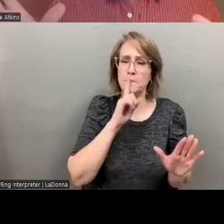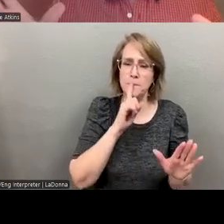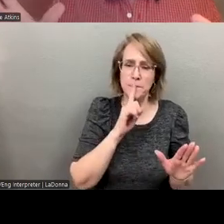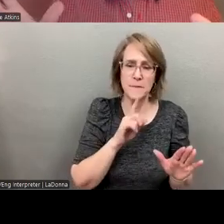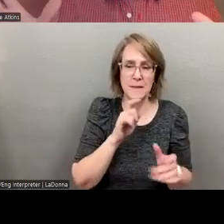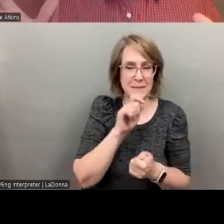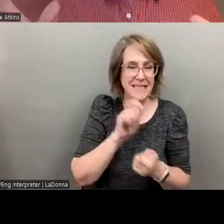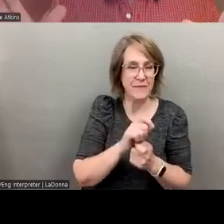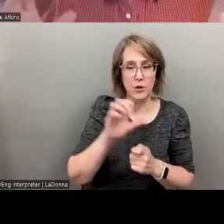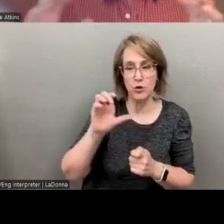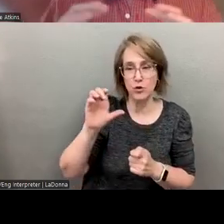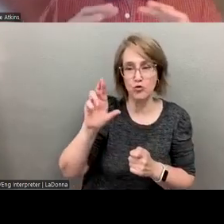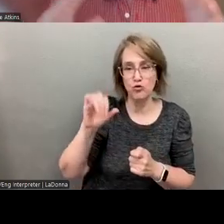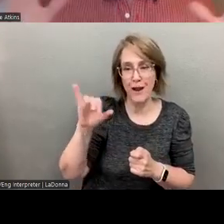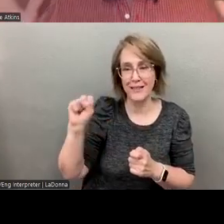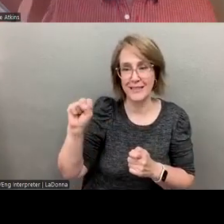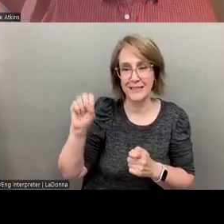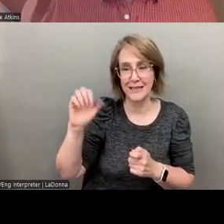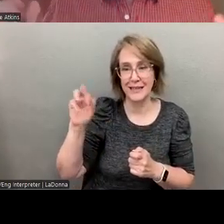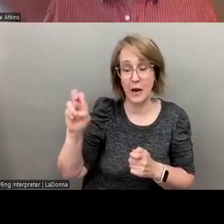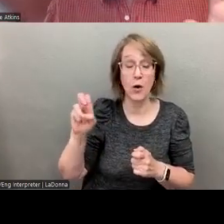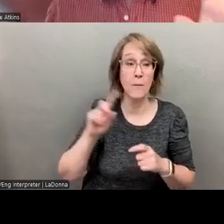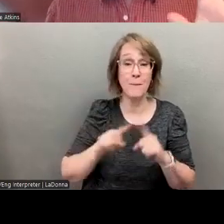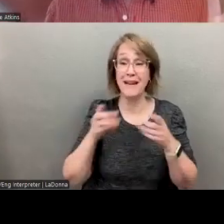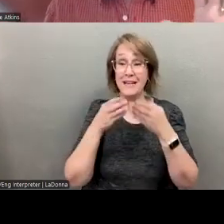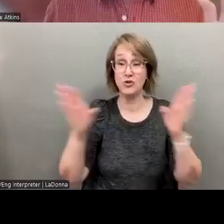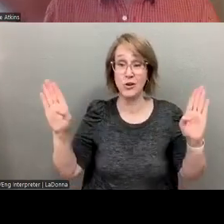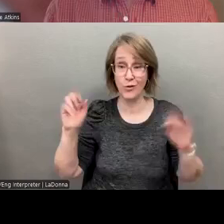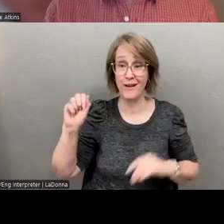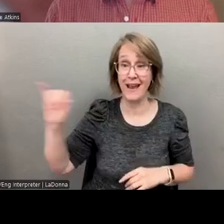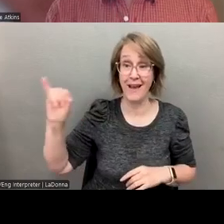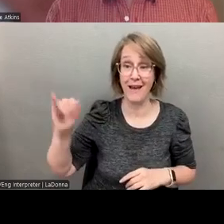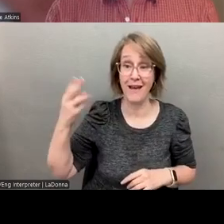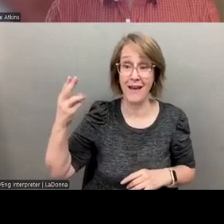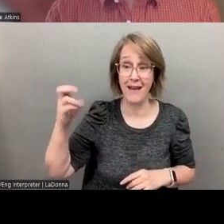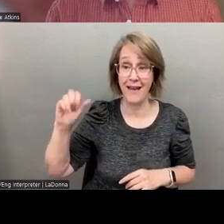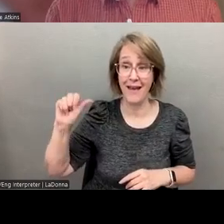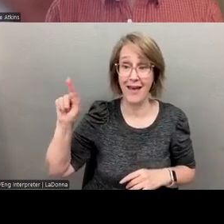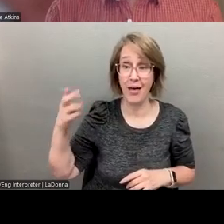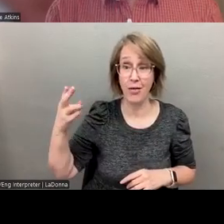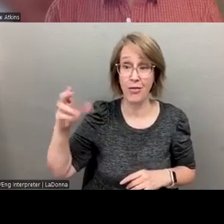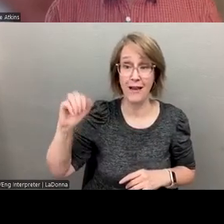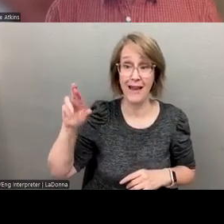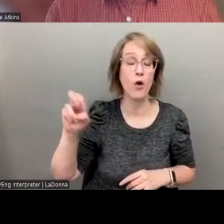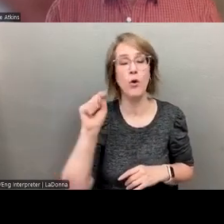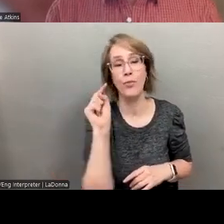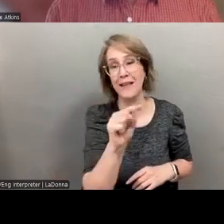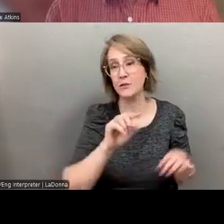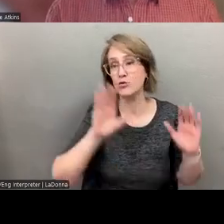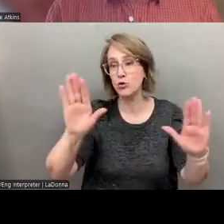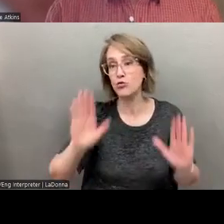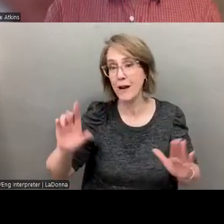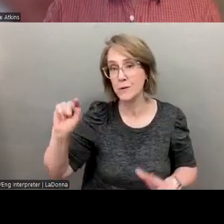uh, AI applications within healthcare generally, this is a very, very active area. Um, what are the